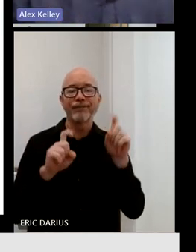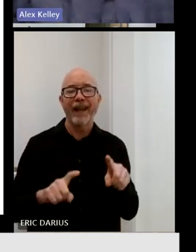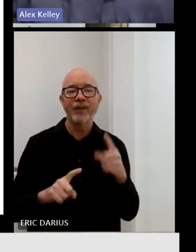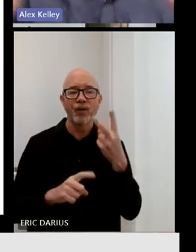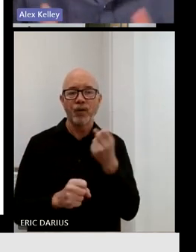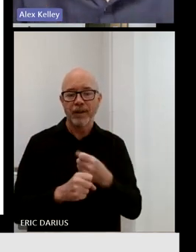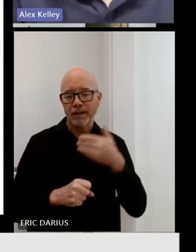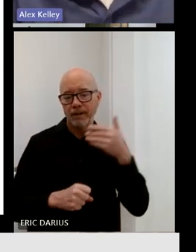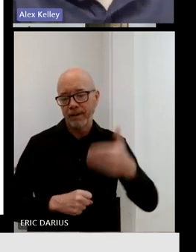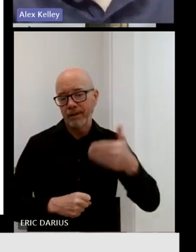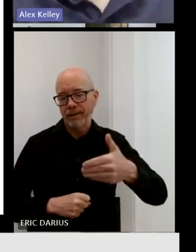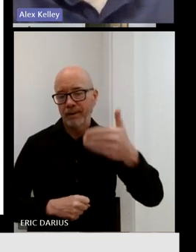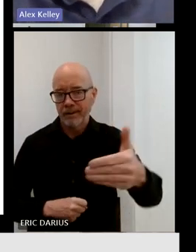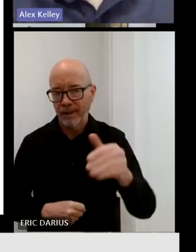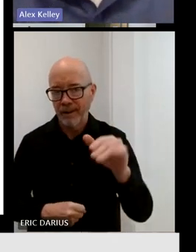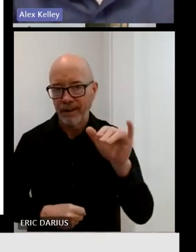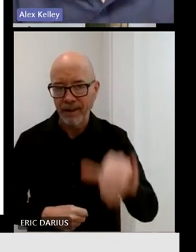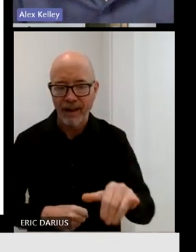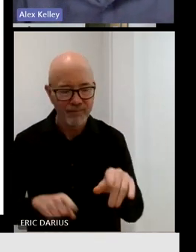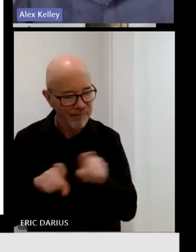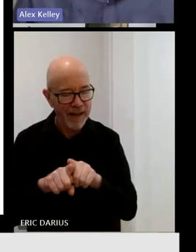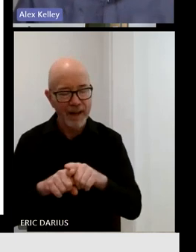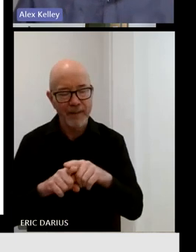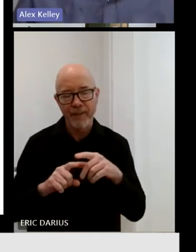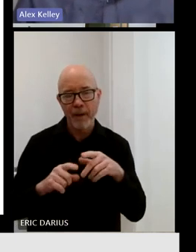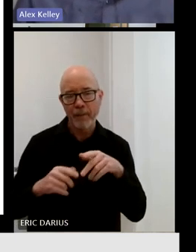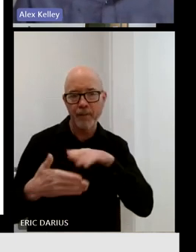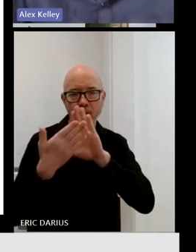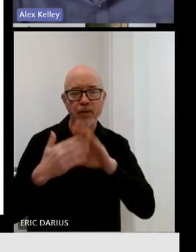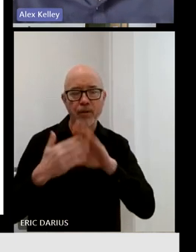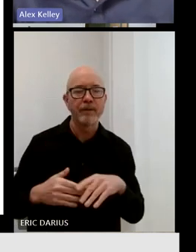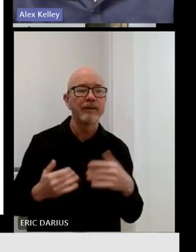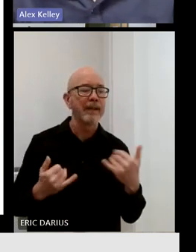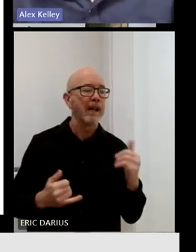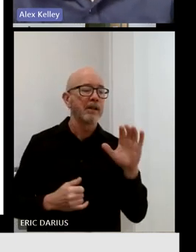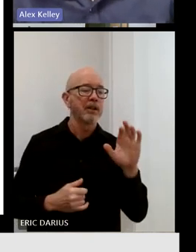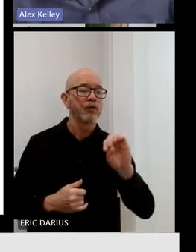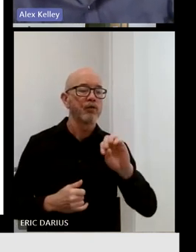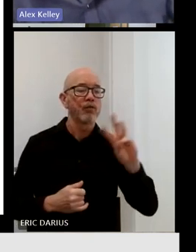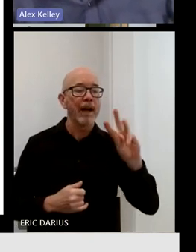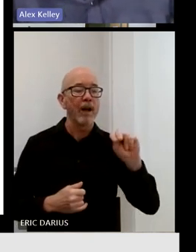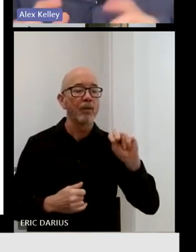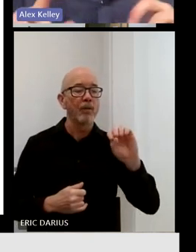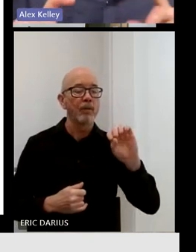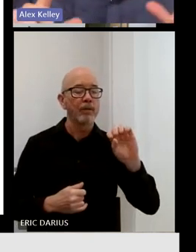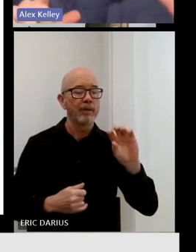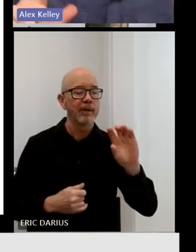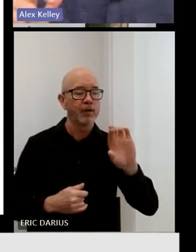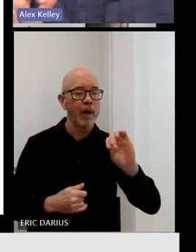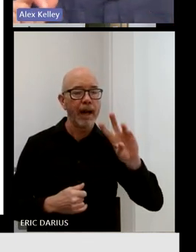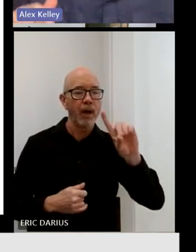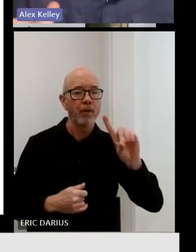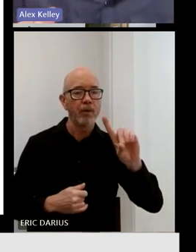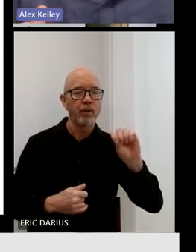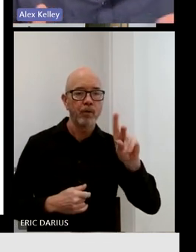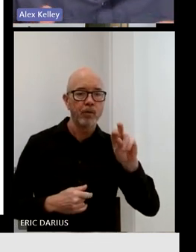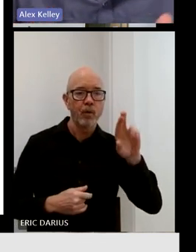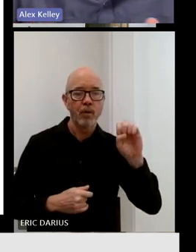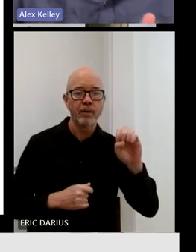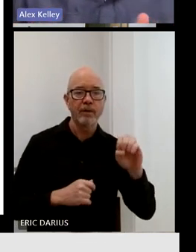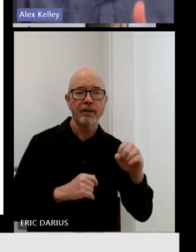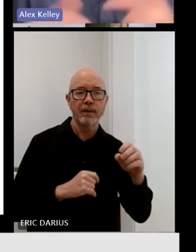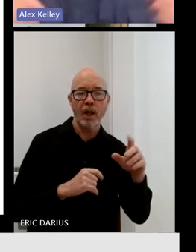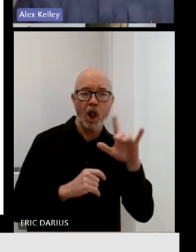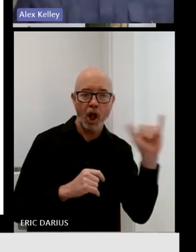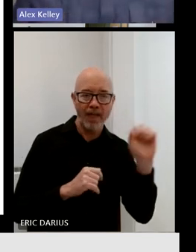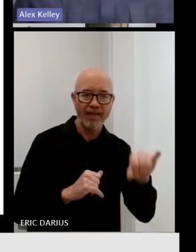out a number of very specific parameters for what a crowdsourced drive test would look like, especially if the state would like to be able to